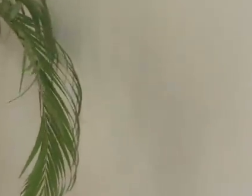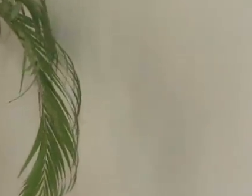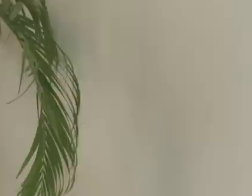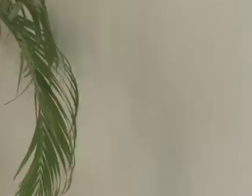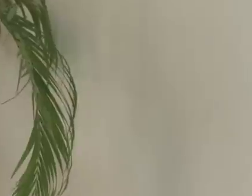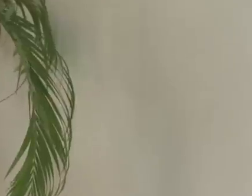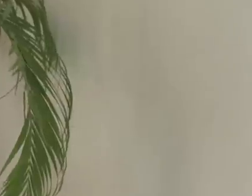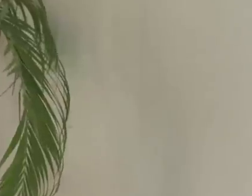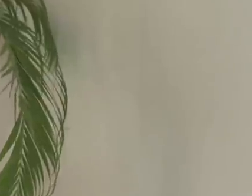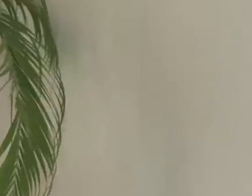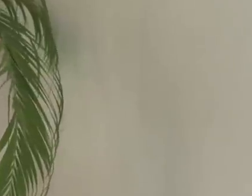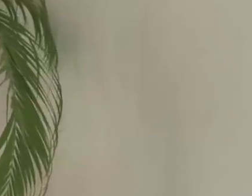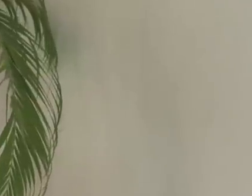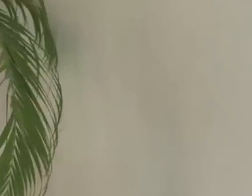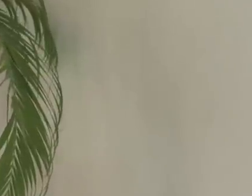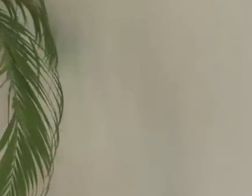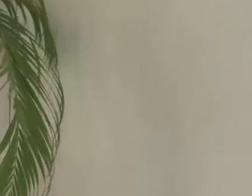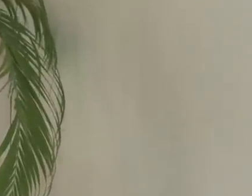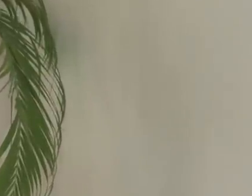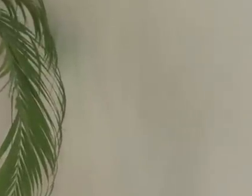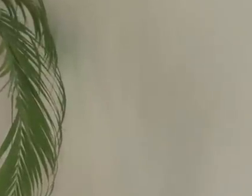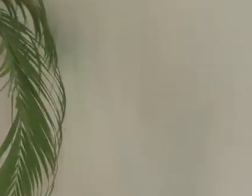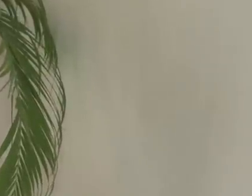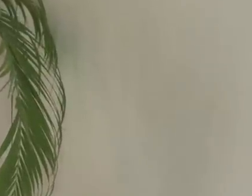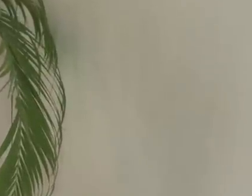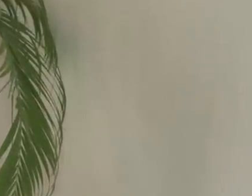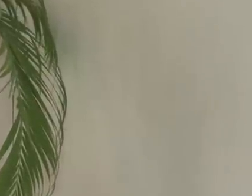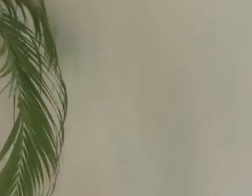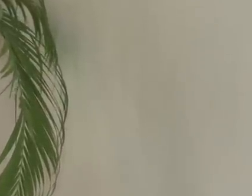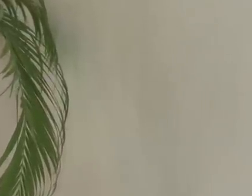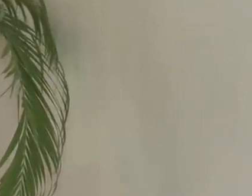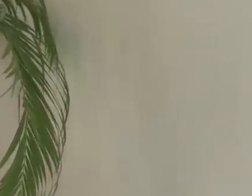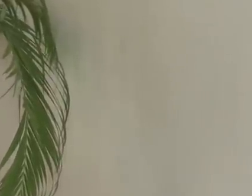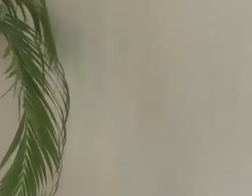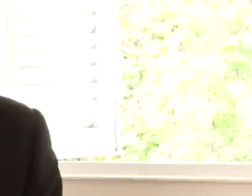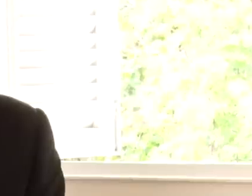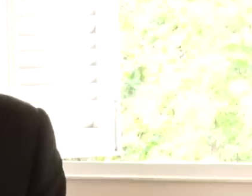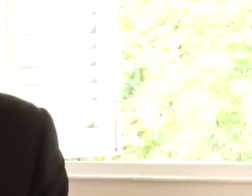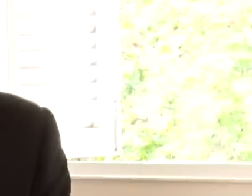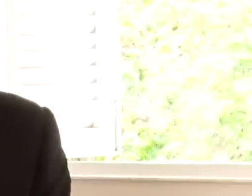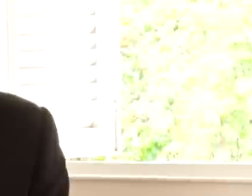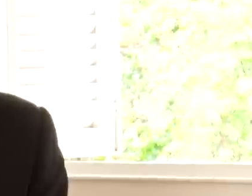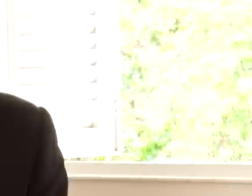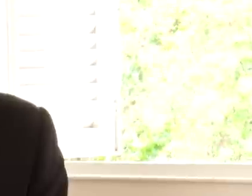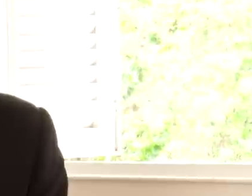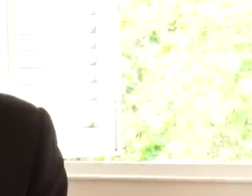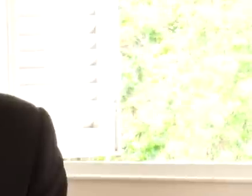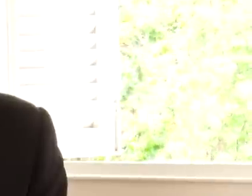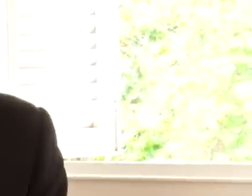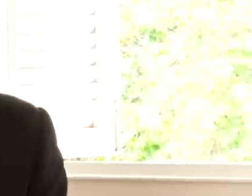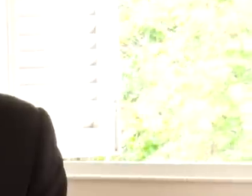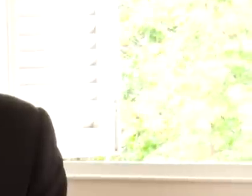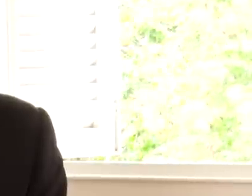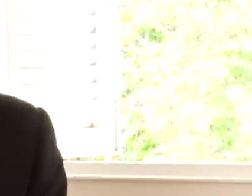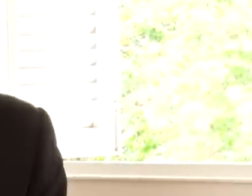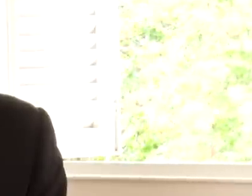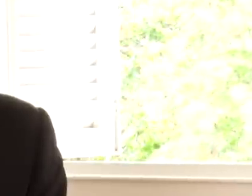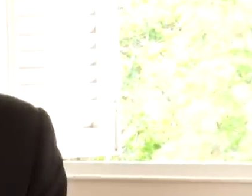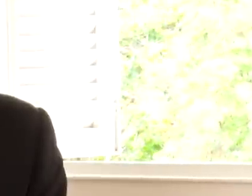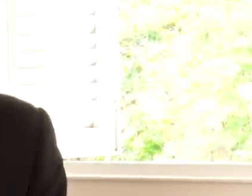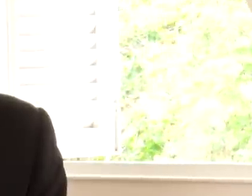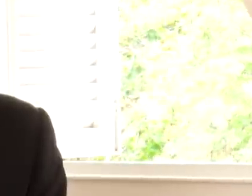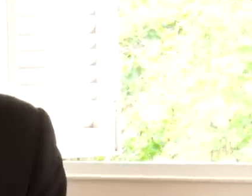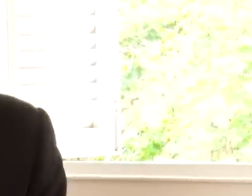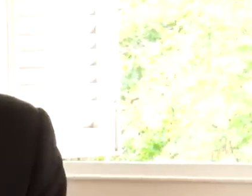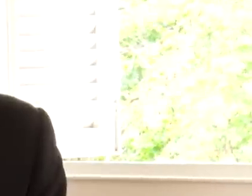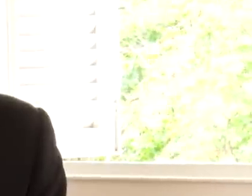happen. So that's my plug today. Okay. Thank you very much, Dr. Joseph Herbert. And let's hear the closing